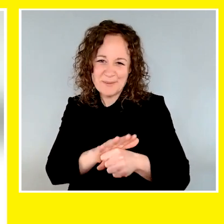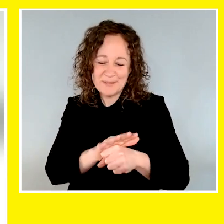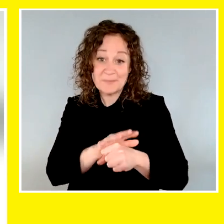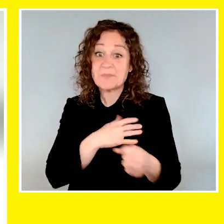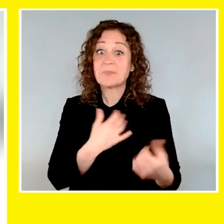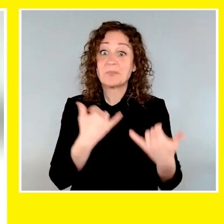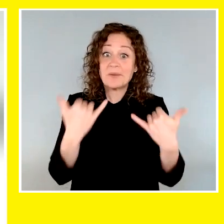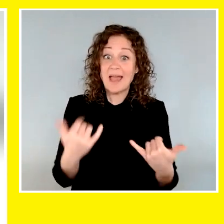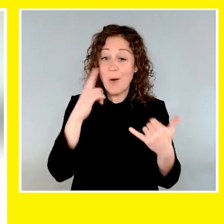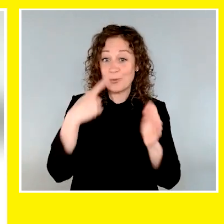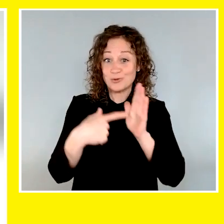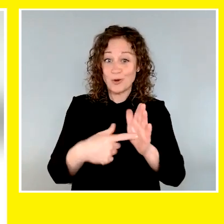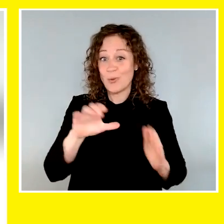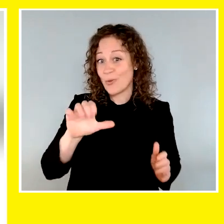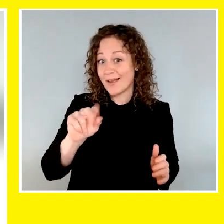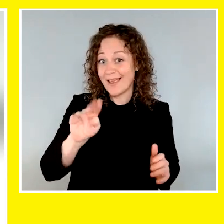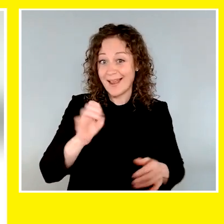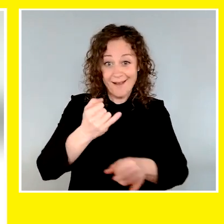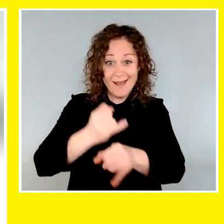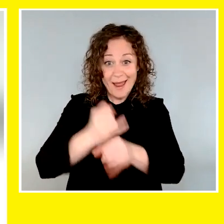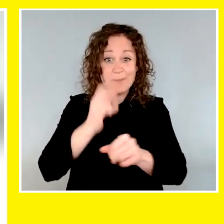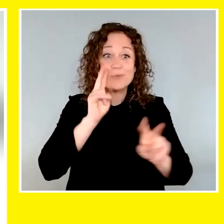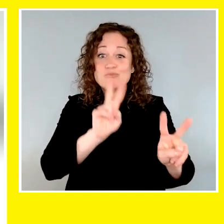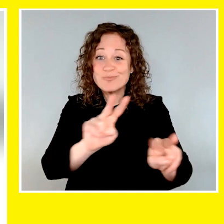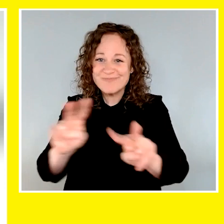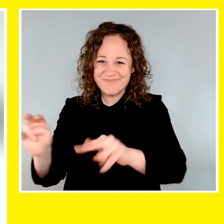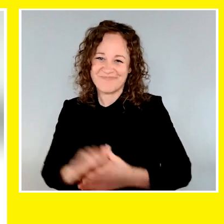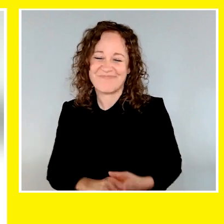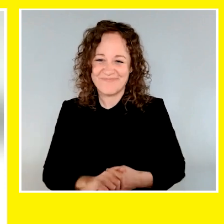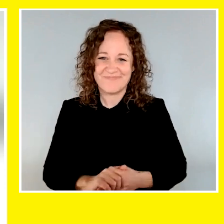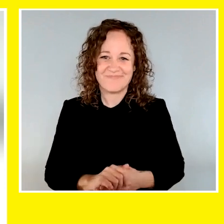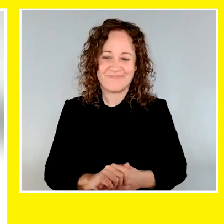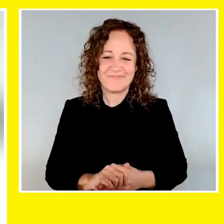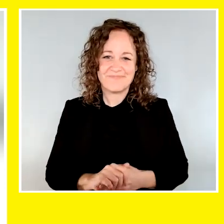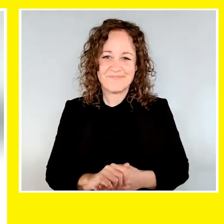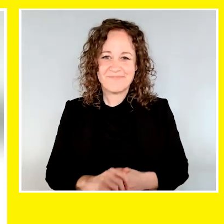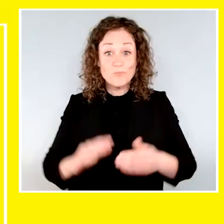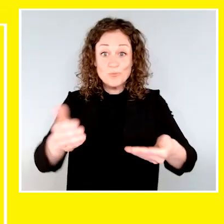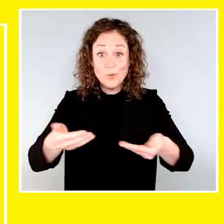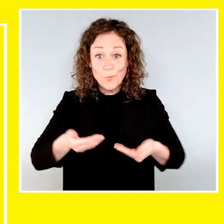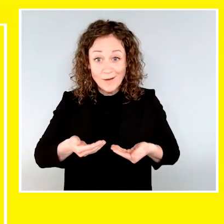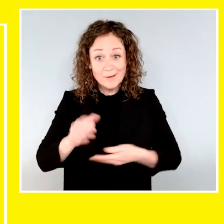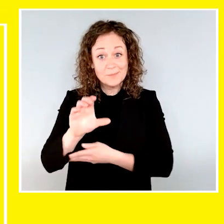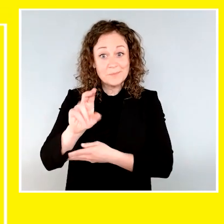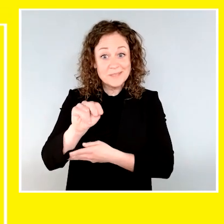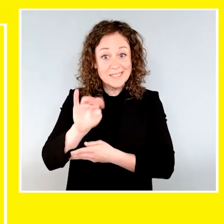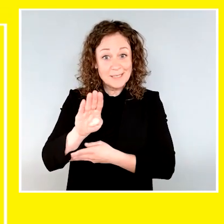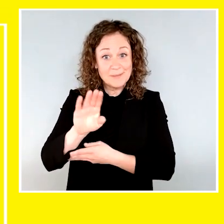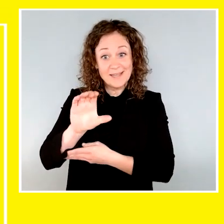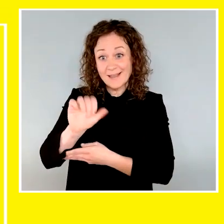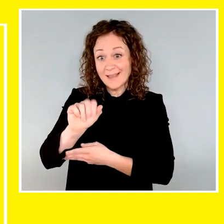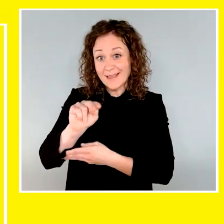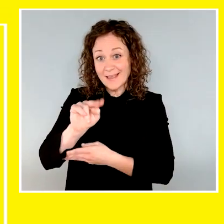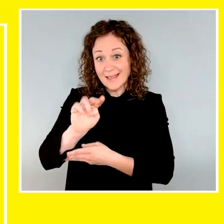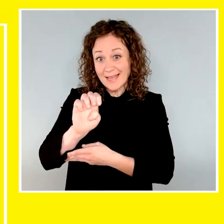So thank you very, very much. Now, please join us in a virtual tour of the Canine Campus. Welcome to the CNIB